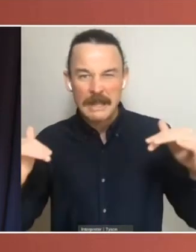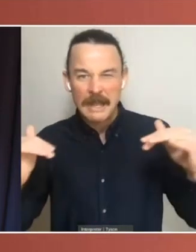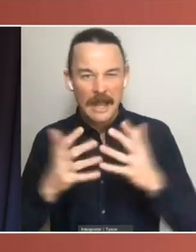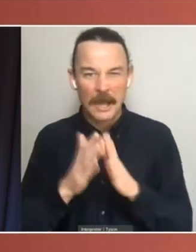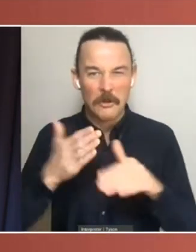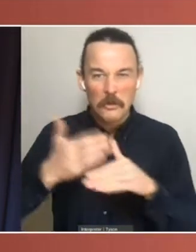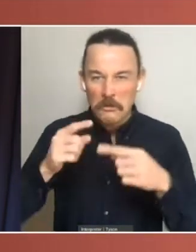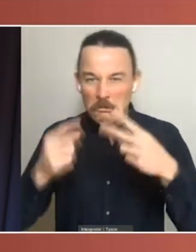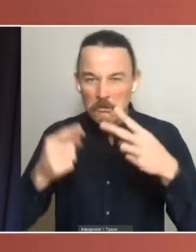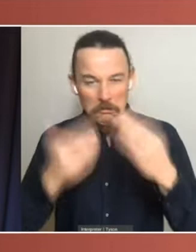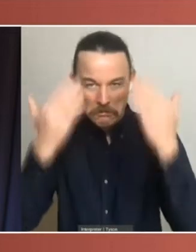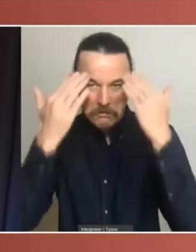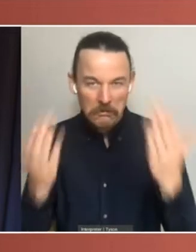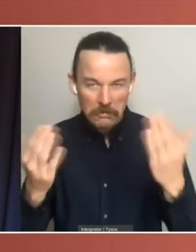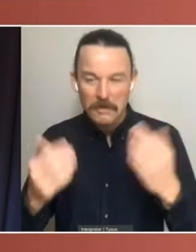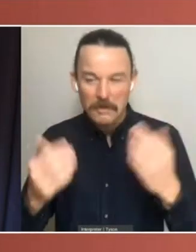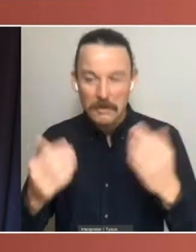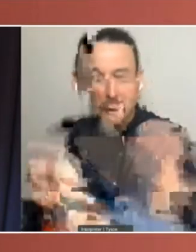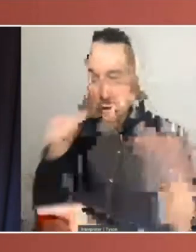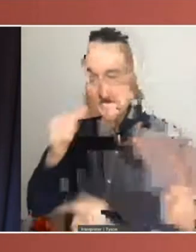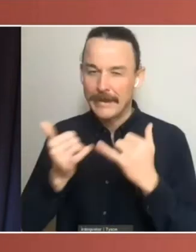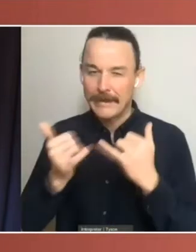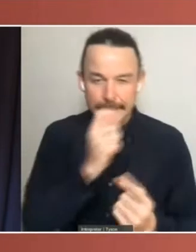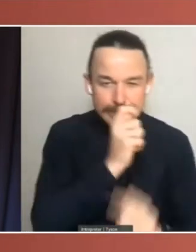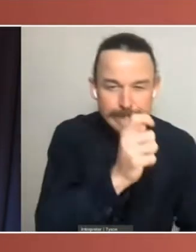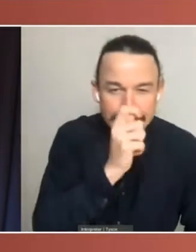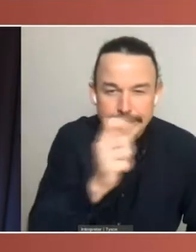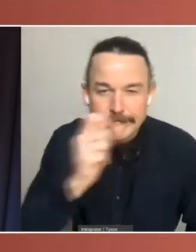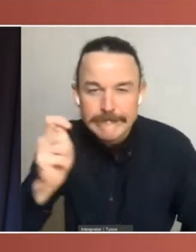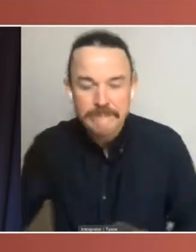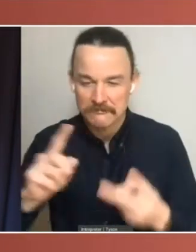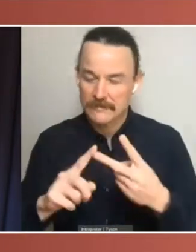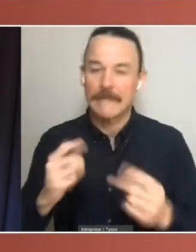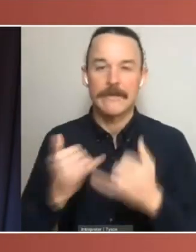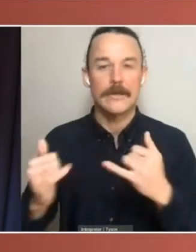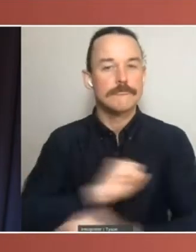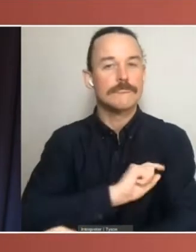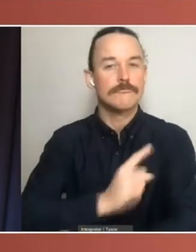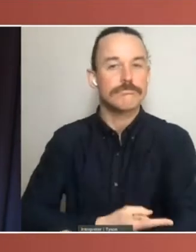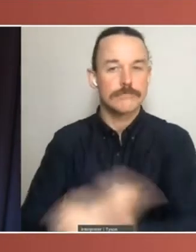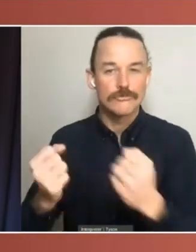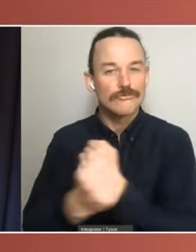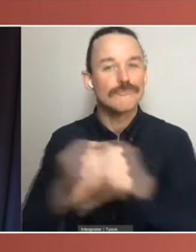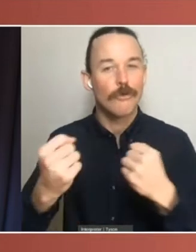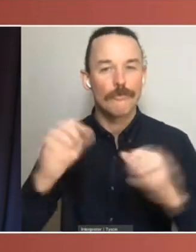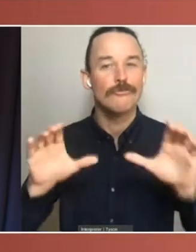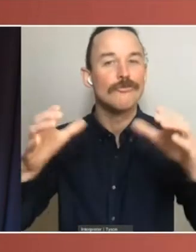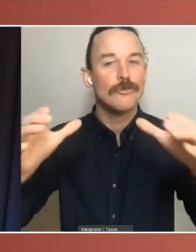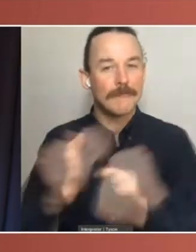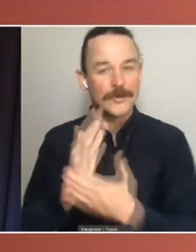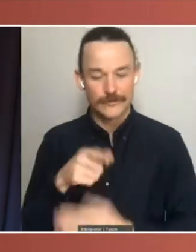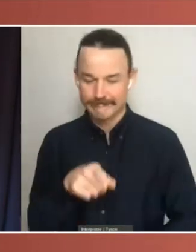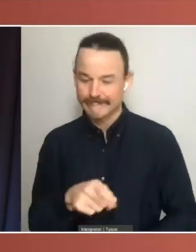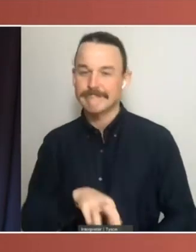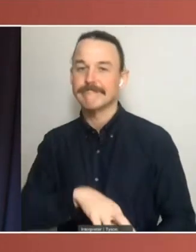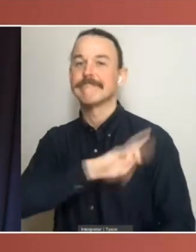vigorous, powerful chamber that holds the government to account. Seeing the Senate hold the government to account would